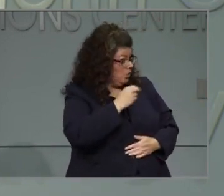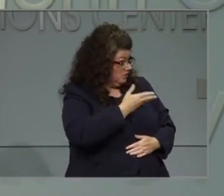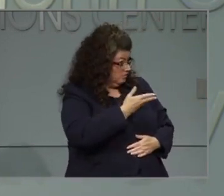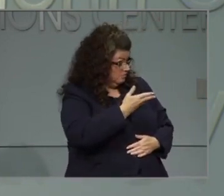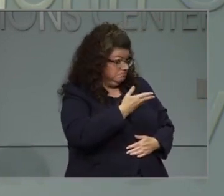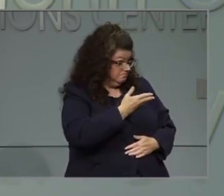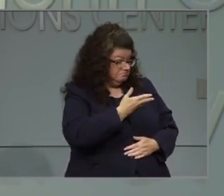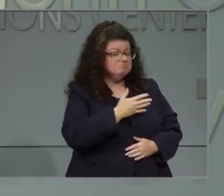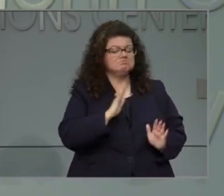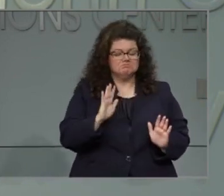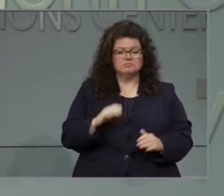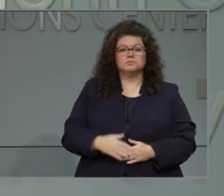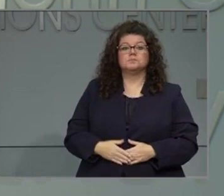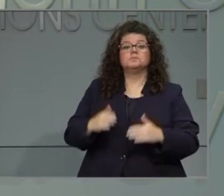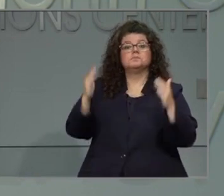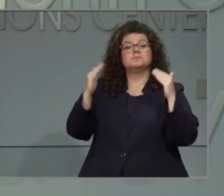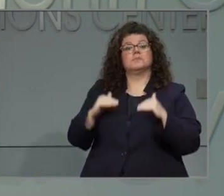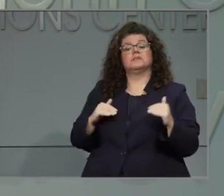Next question, please.